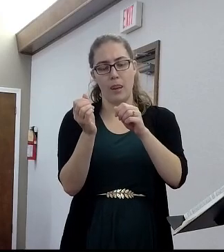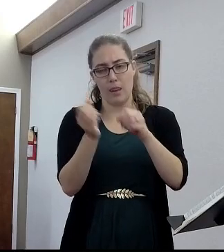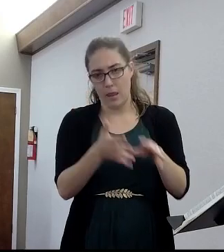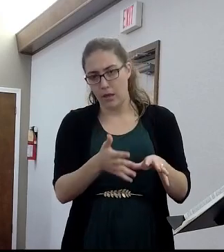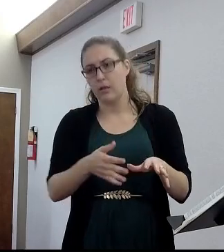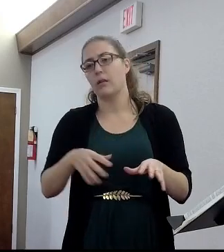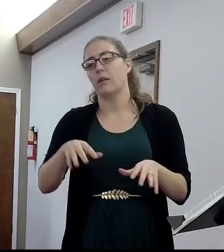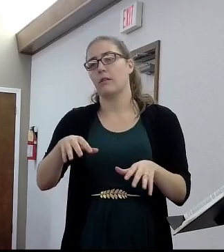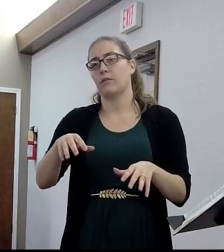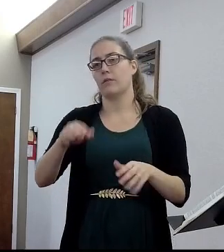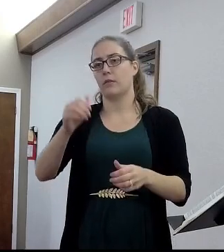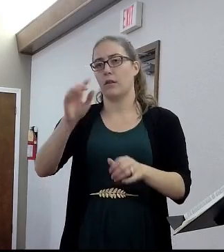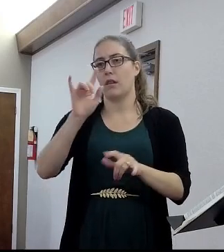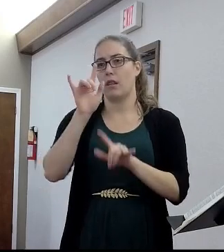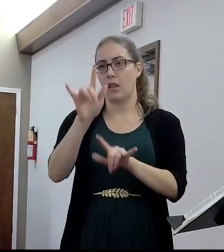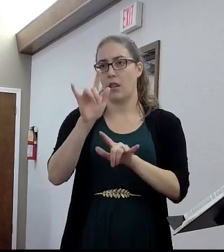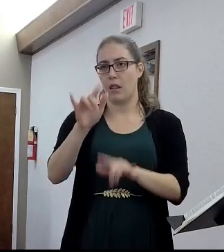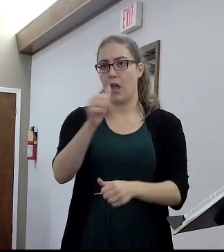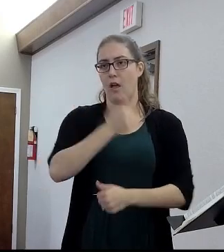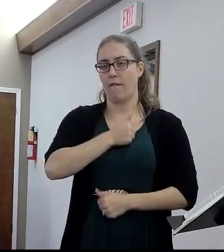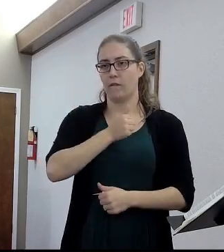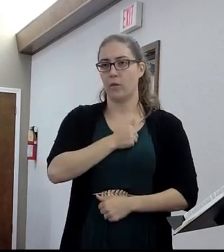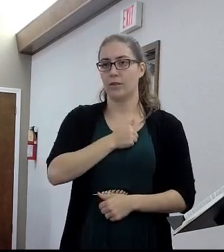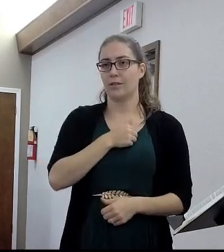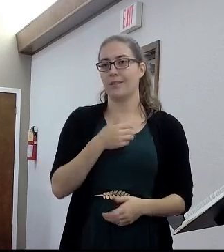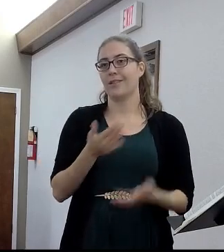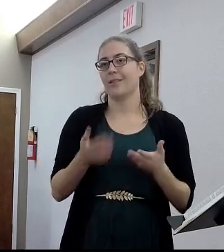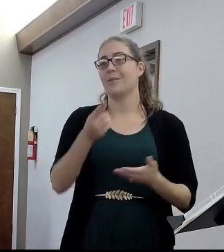from Washington, right? Washington, Oregon, whatever. It's all the same.